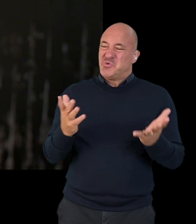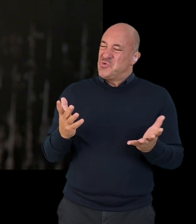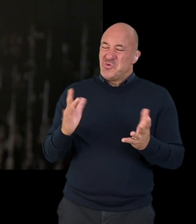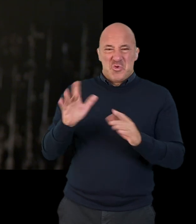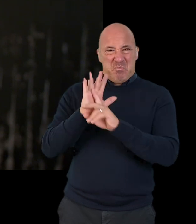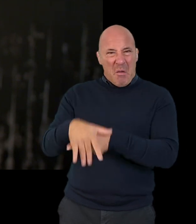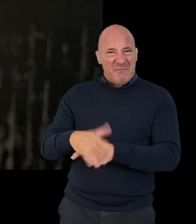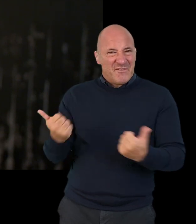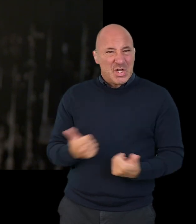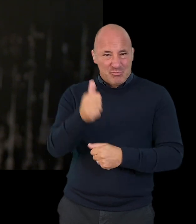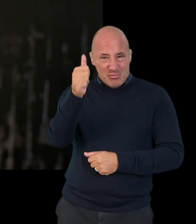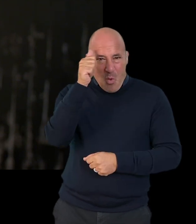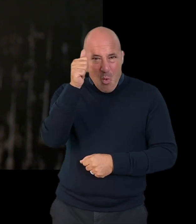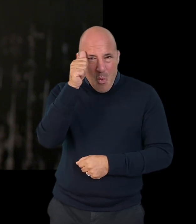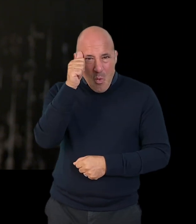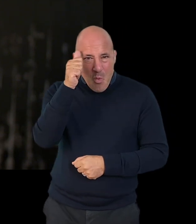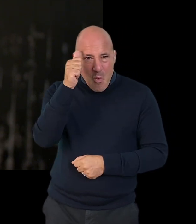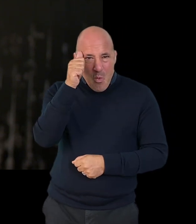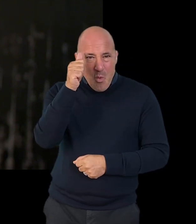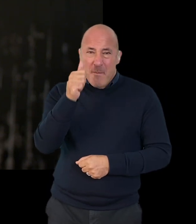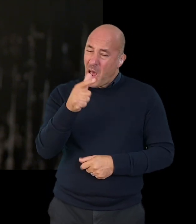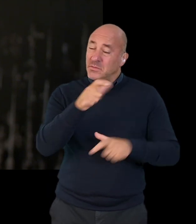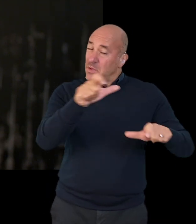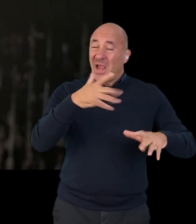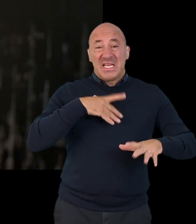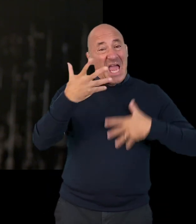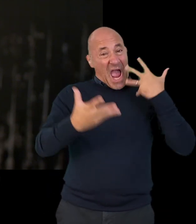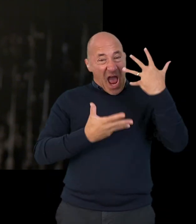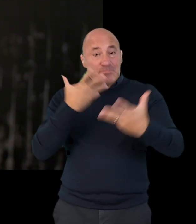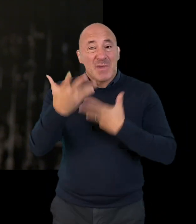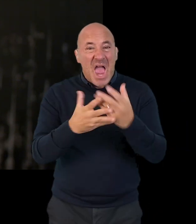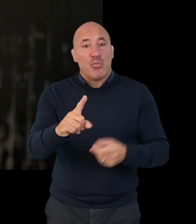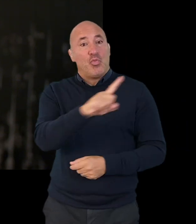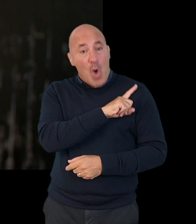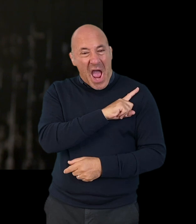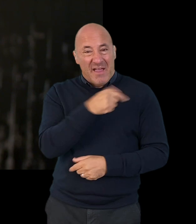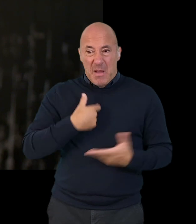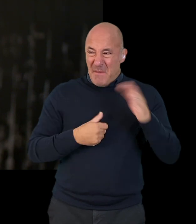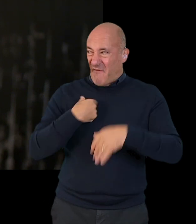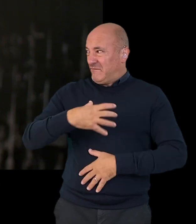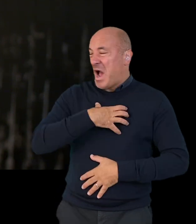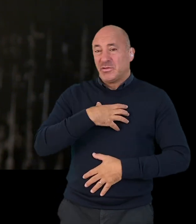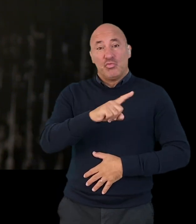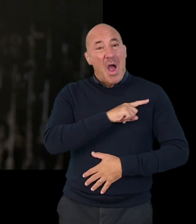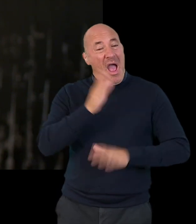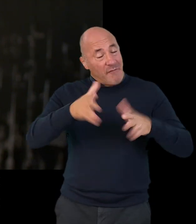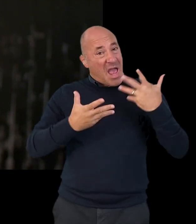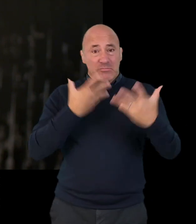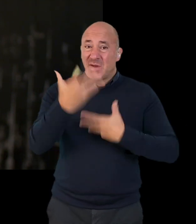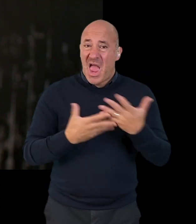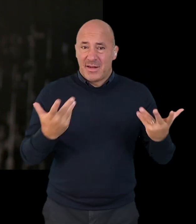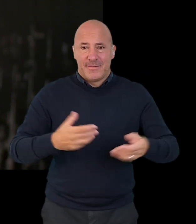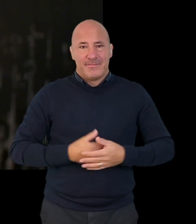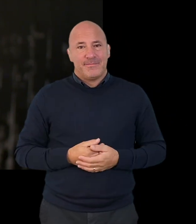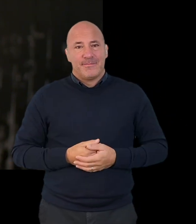known that LGB people are mistreated but still it is up to you to explain in your words what you